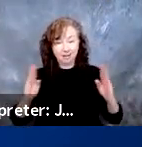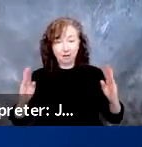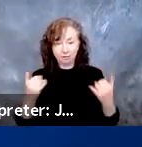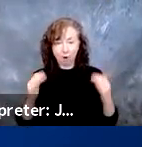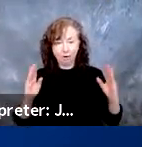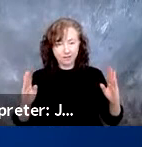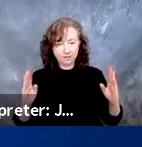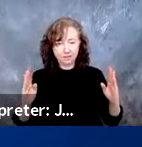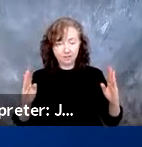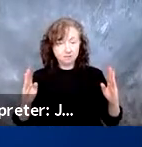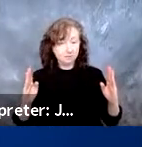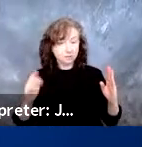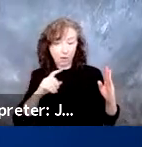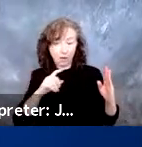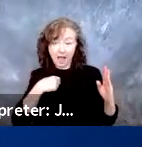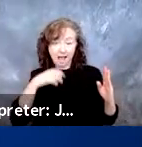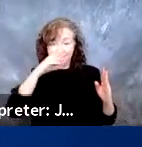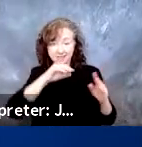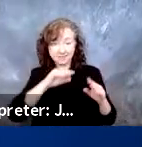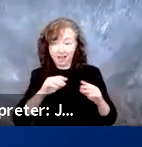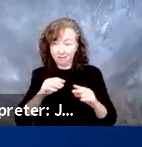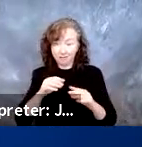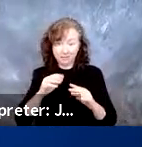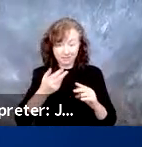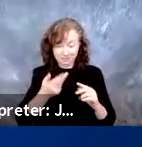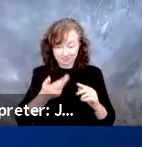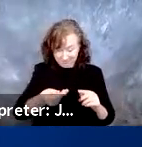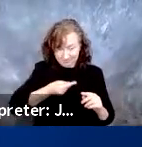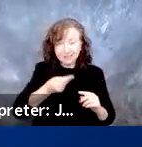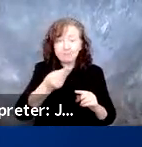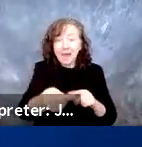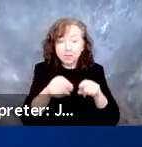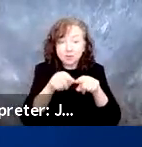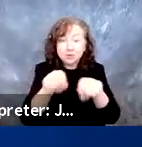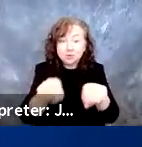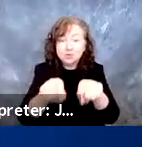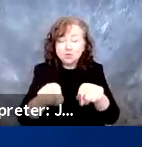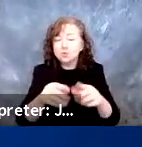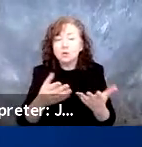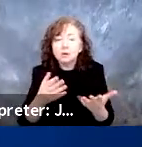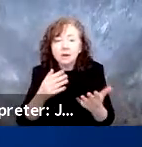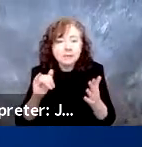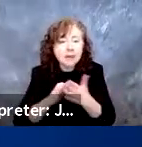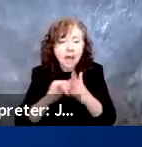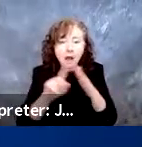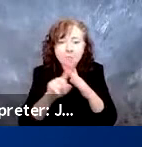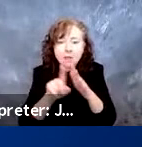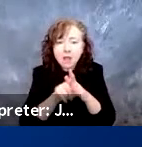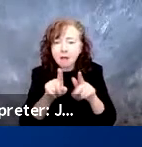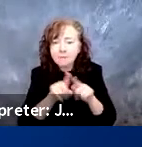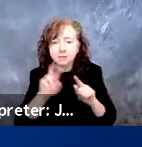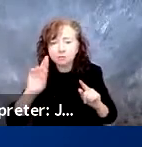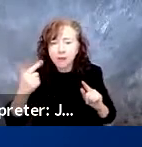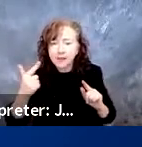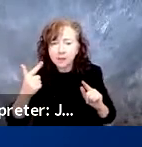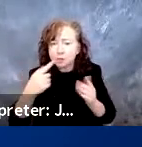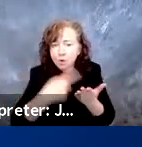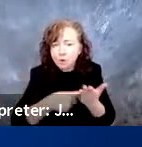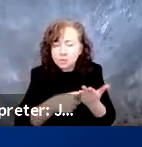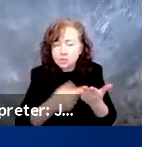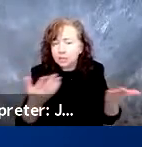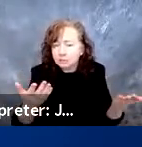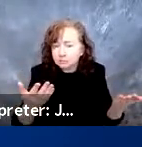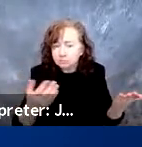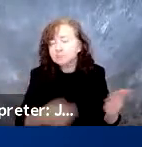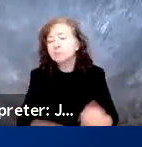I'd throw that back to you, Randall, on whether that has come up from a regulatory standpoint at all. So, bariatric